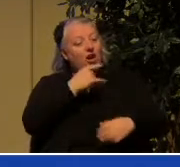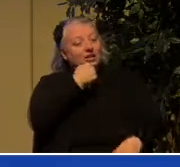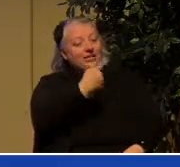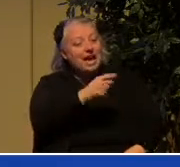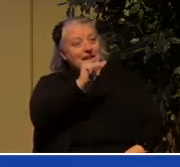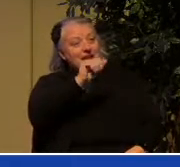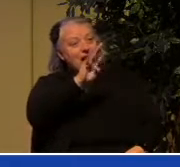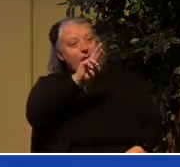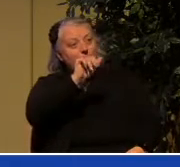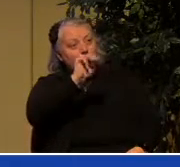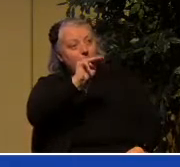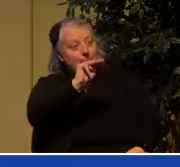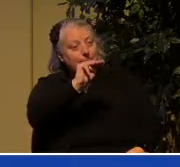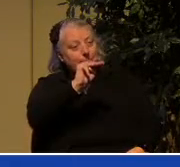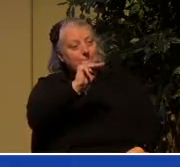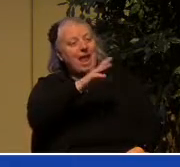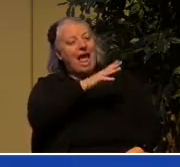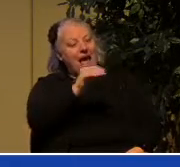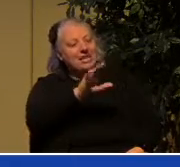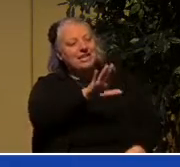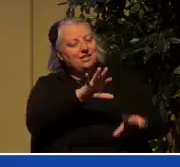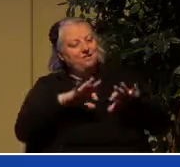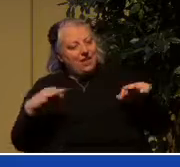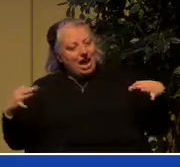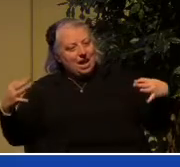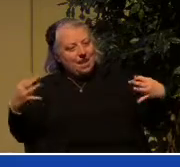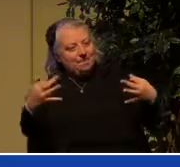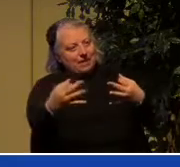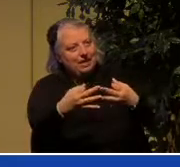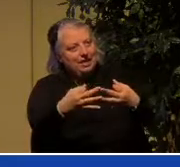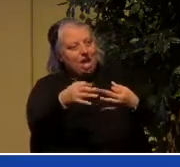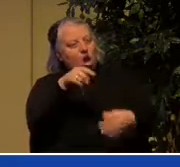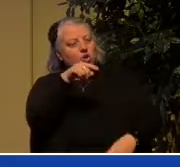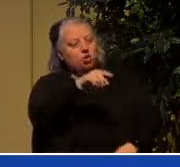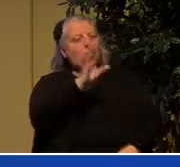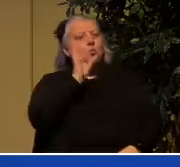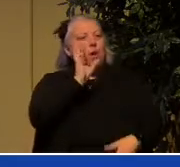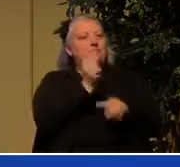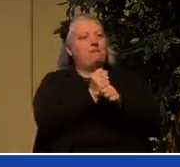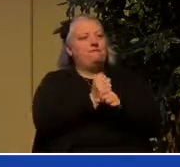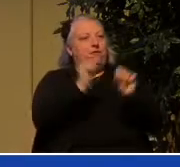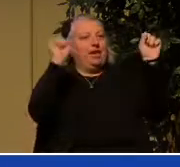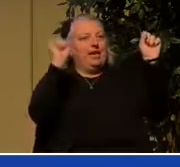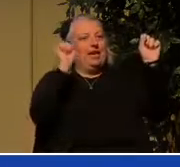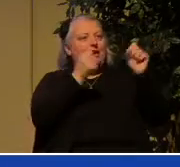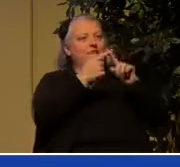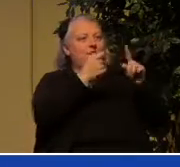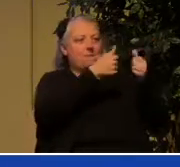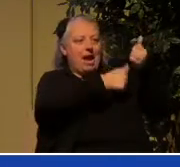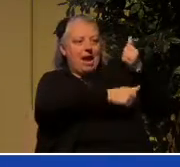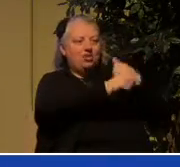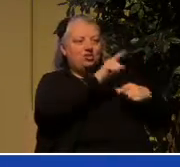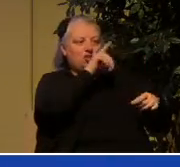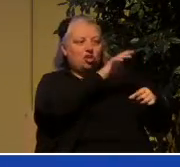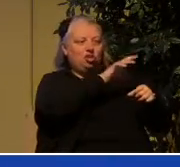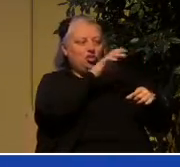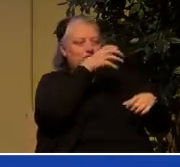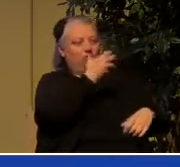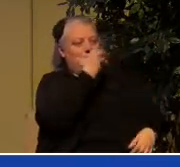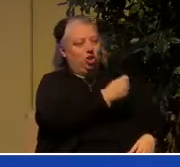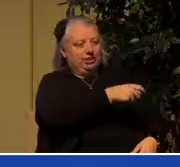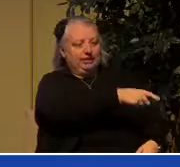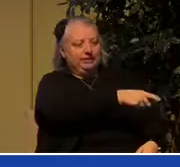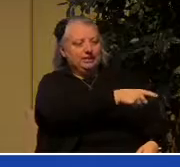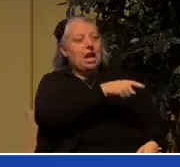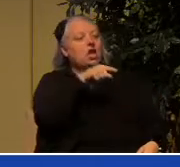to Abram and his descendants, you are going to be set free from the power of the curse. You're going to be restored to